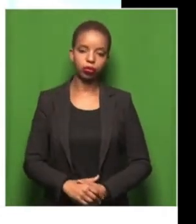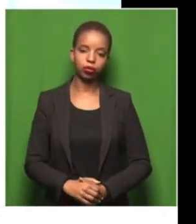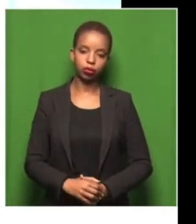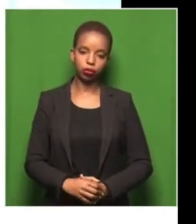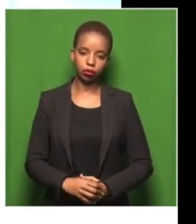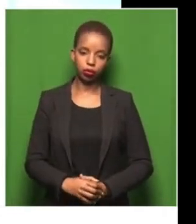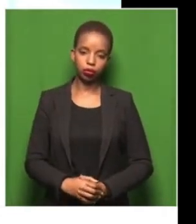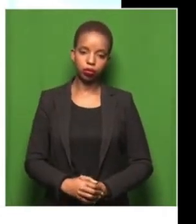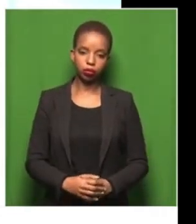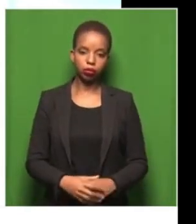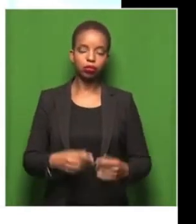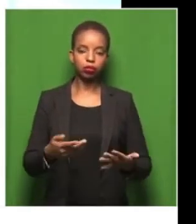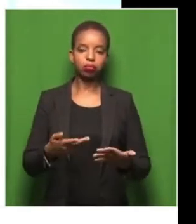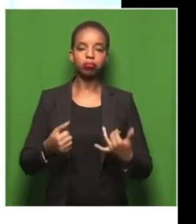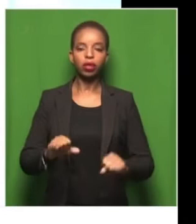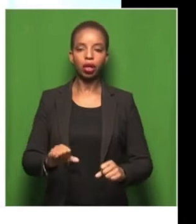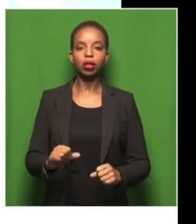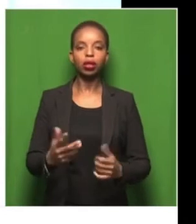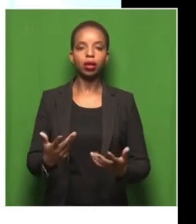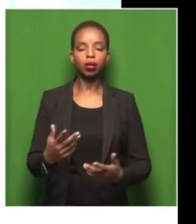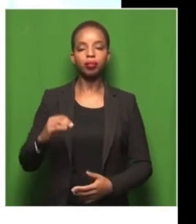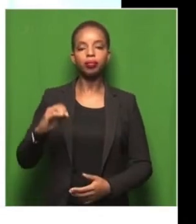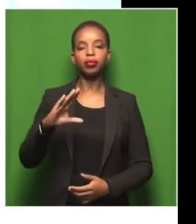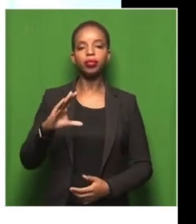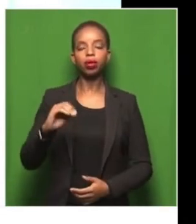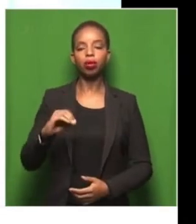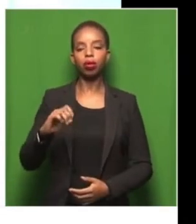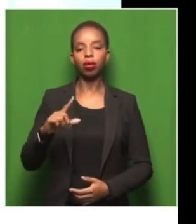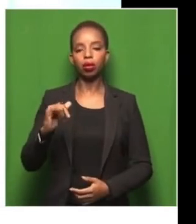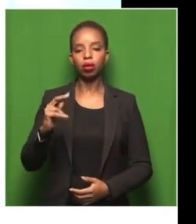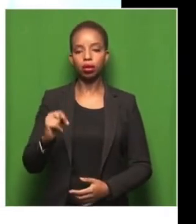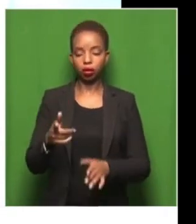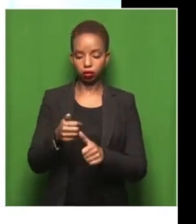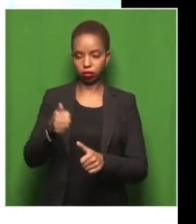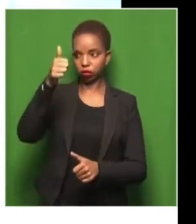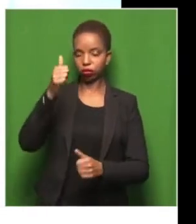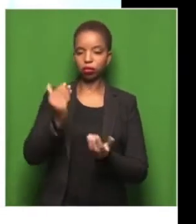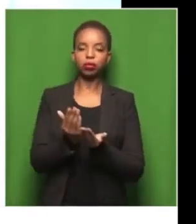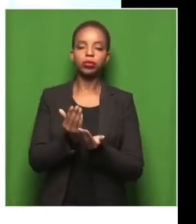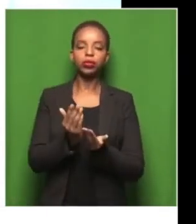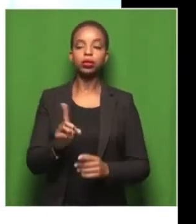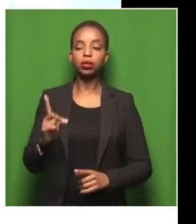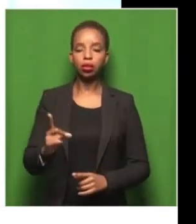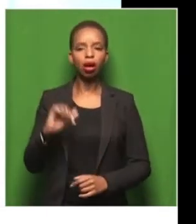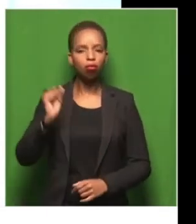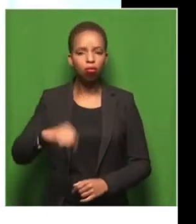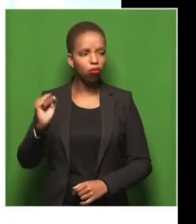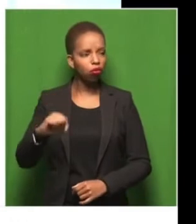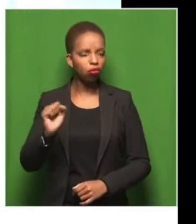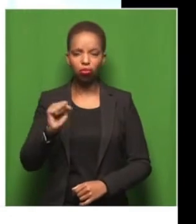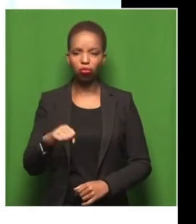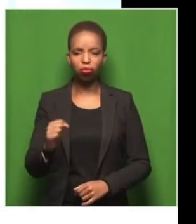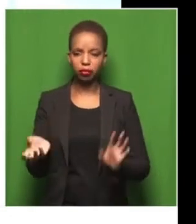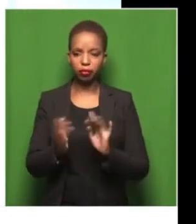And yeah, Colleen was absolutely, who's the head of Valum, she was absolutely enthralled. And she put me in